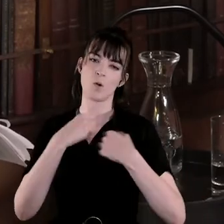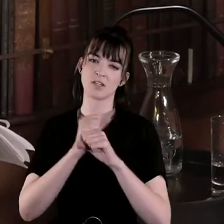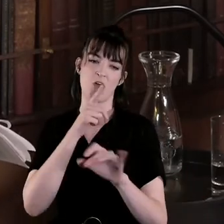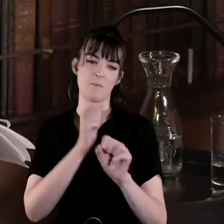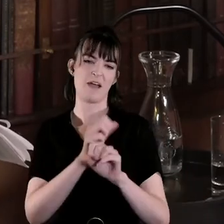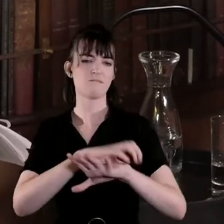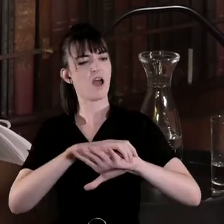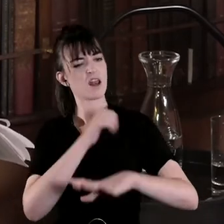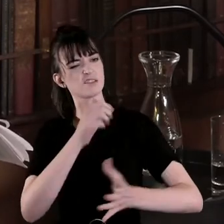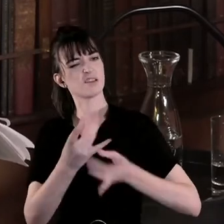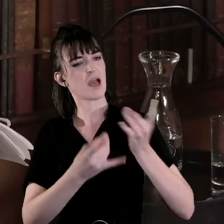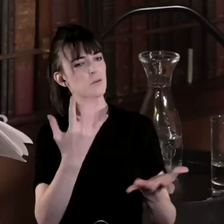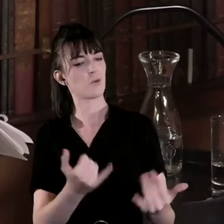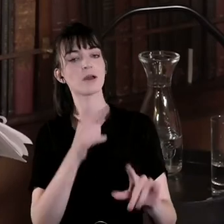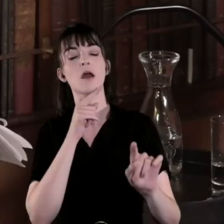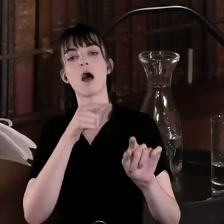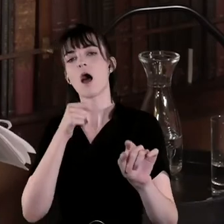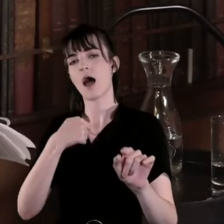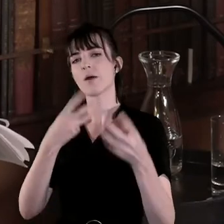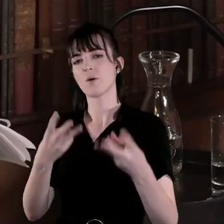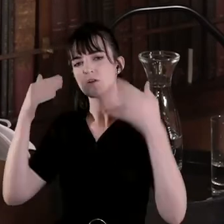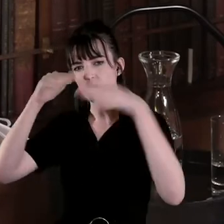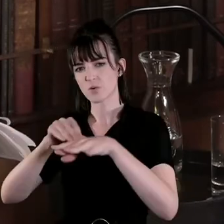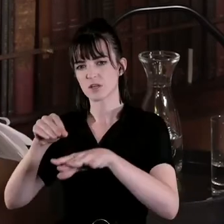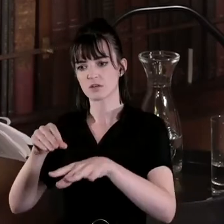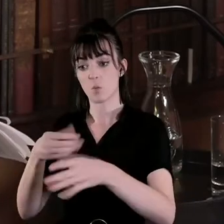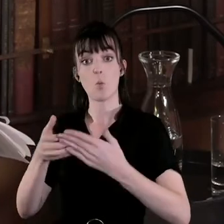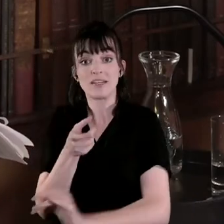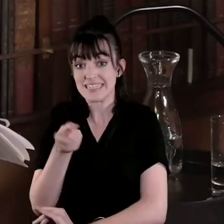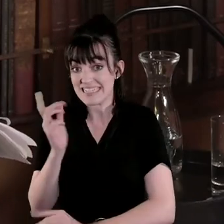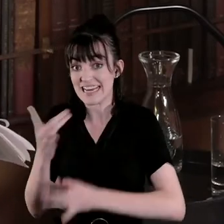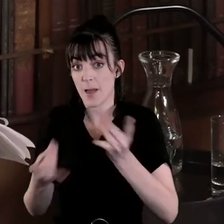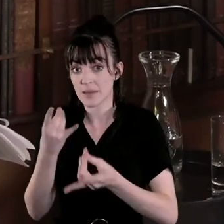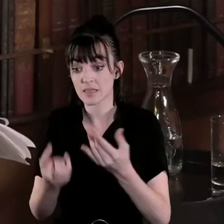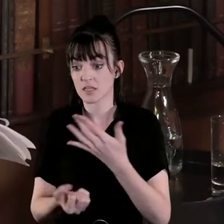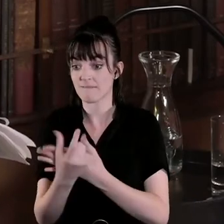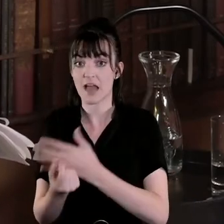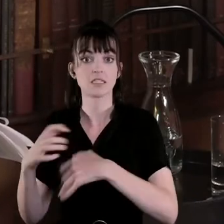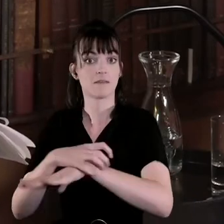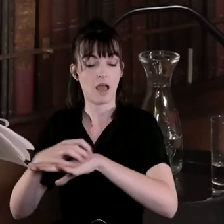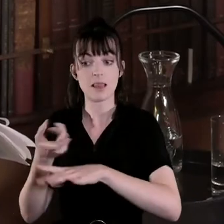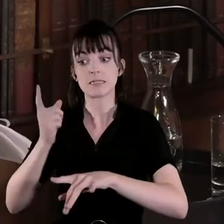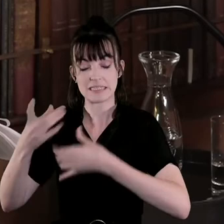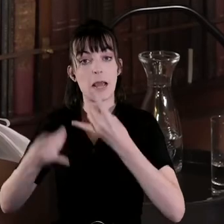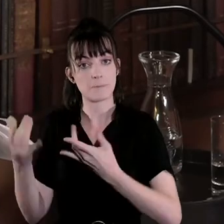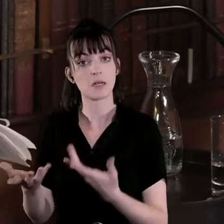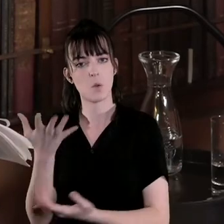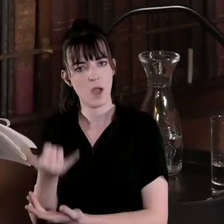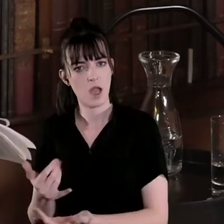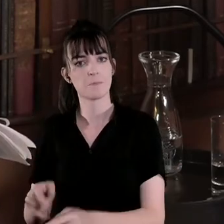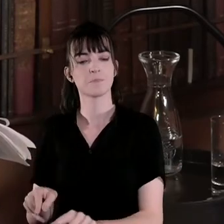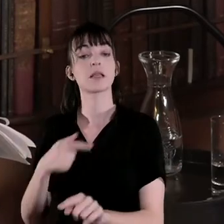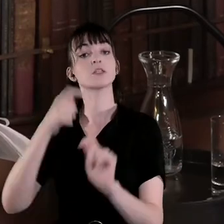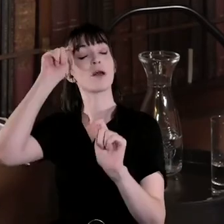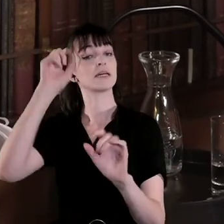didn't happen and more concerned with understanding the violence that did or the events that happened I think it's very